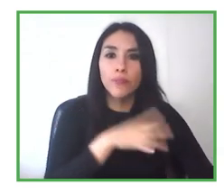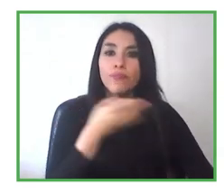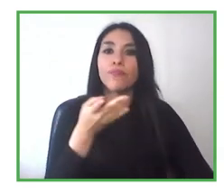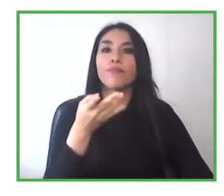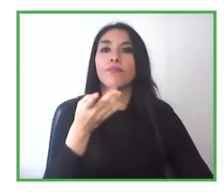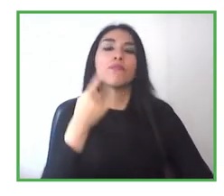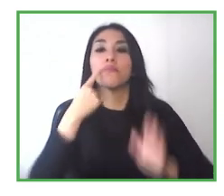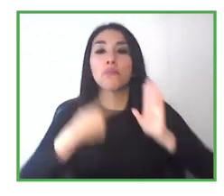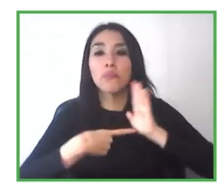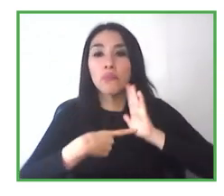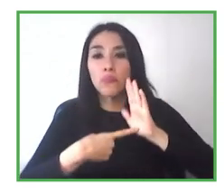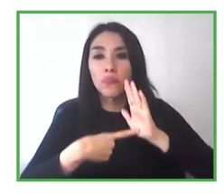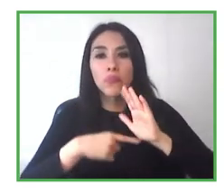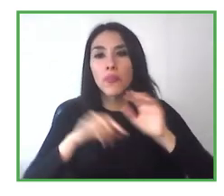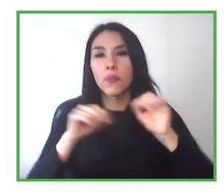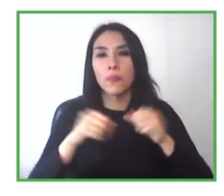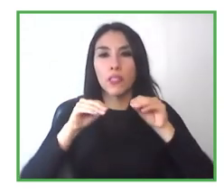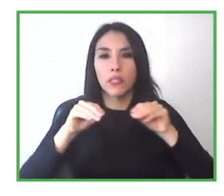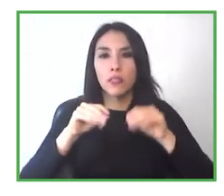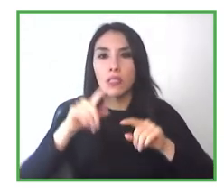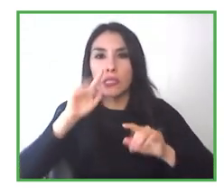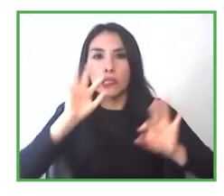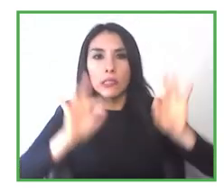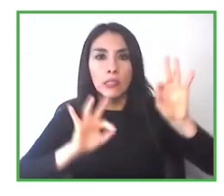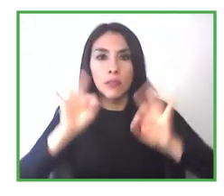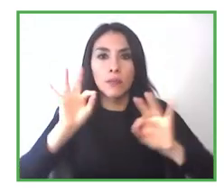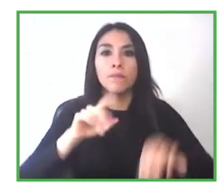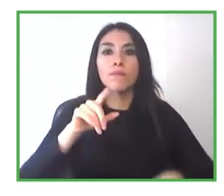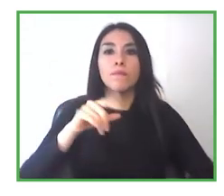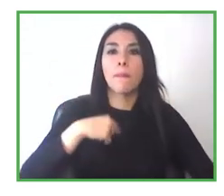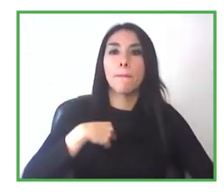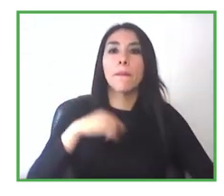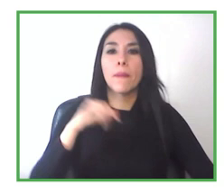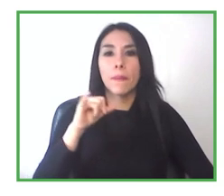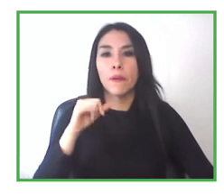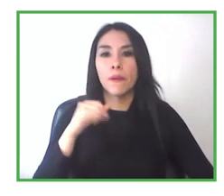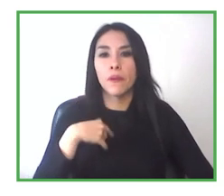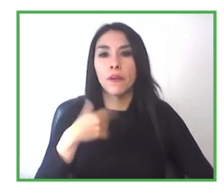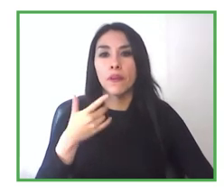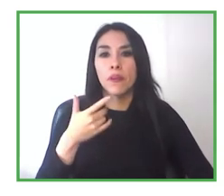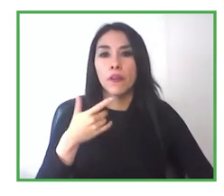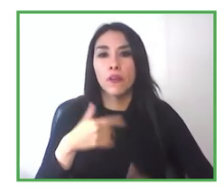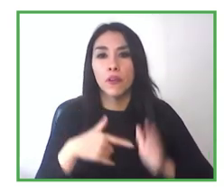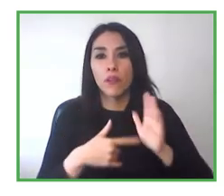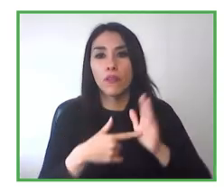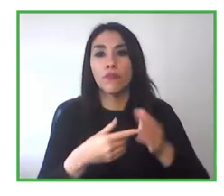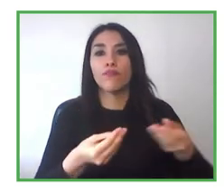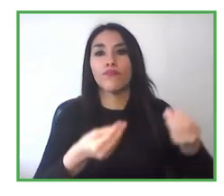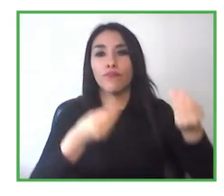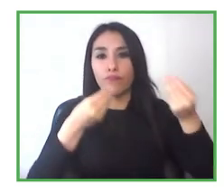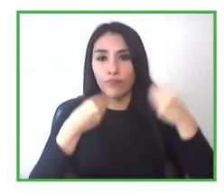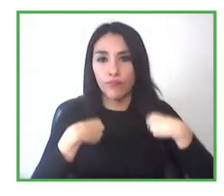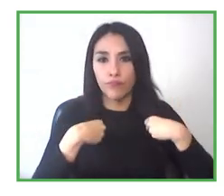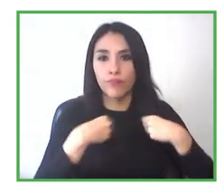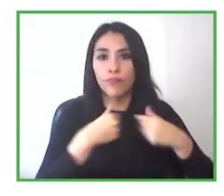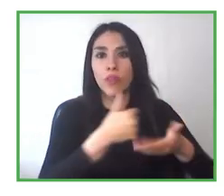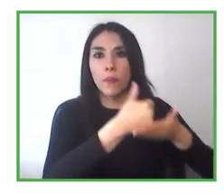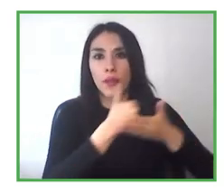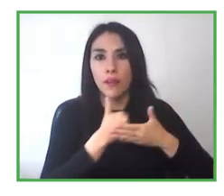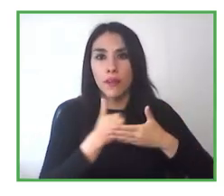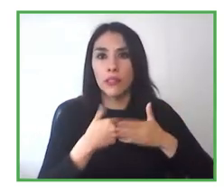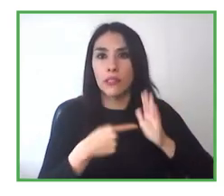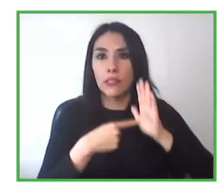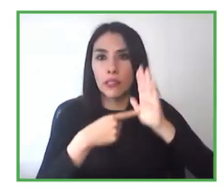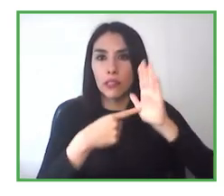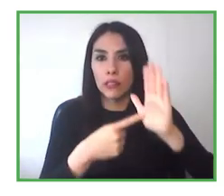train what it really is required. And that's why the value and the contribution of Chile Valor in matters of